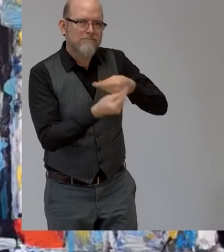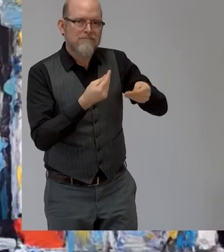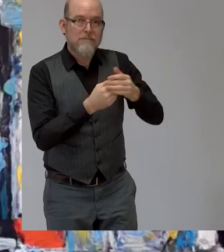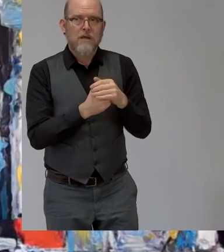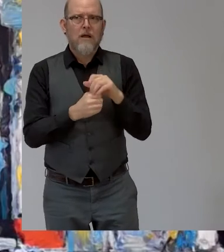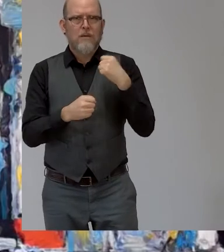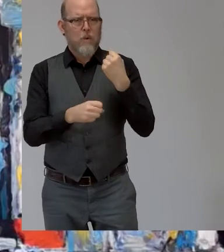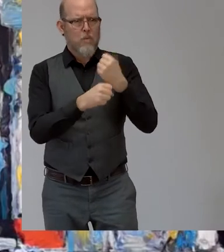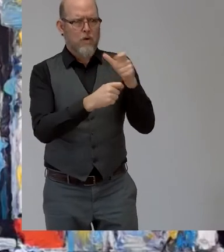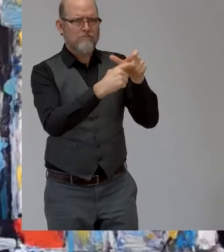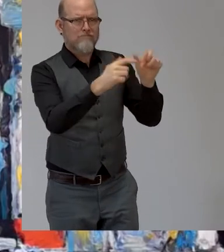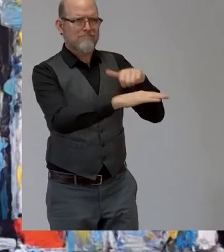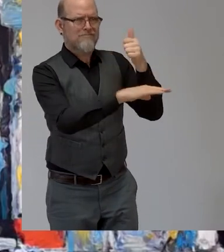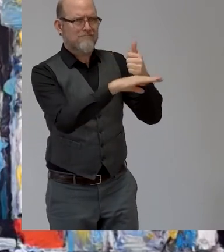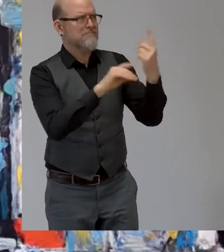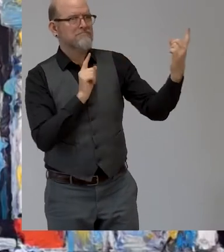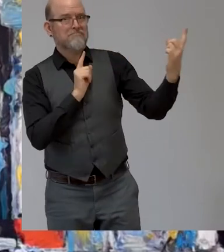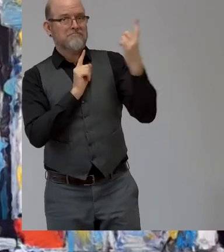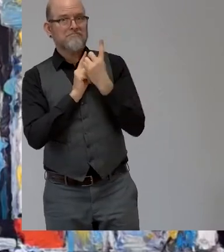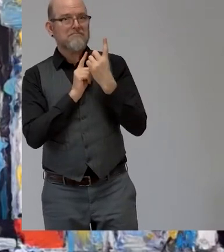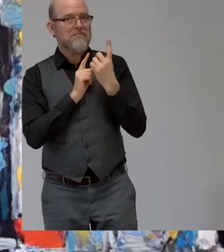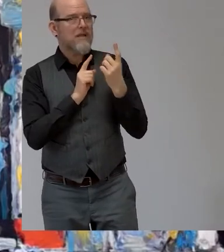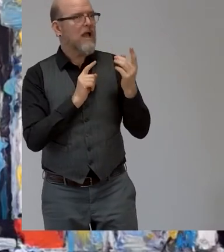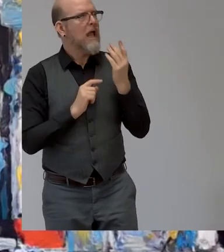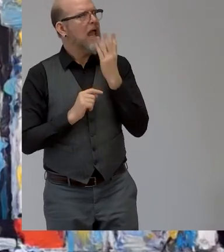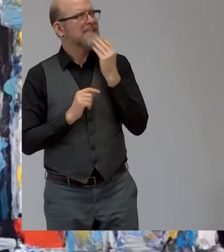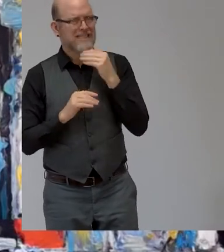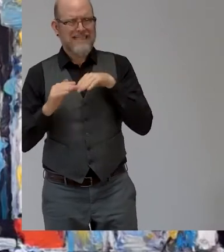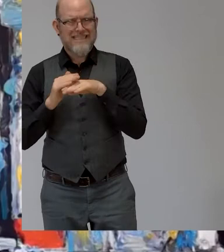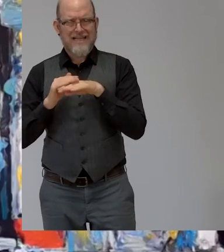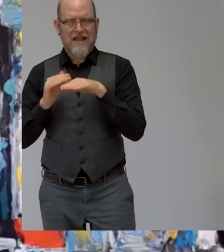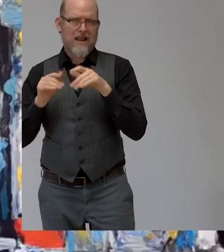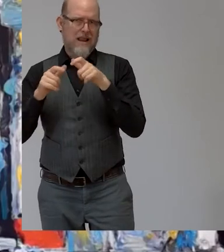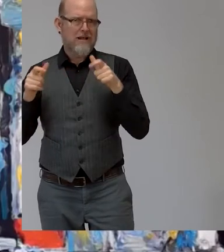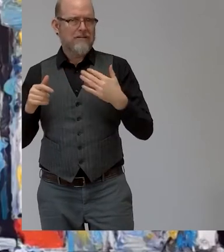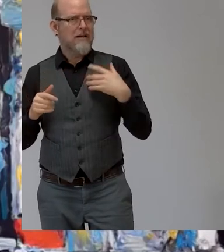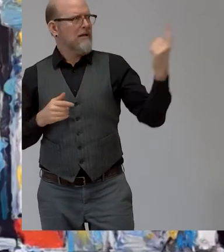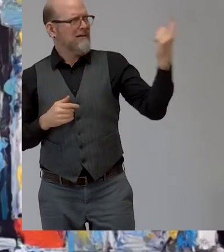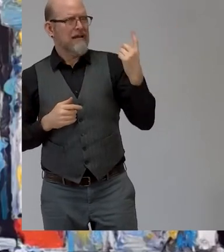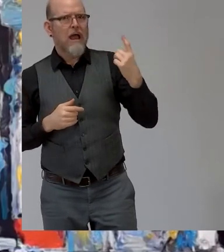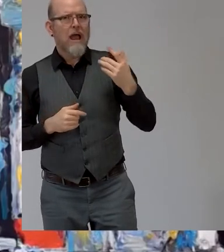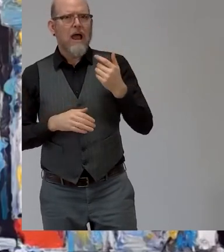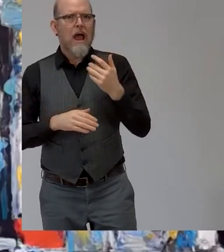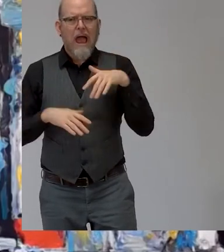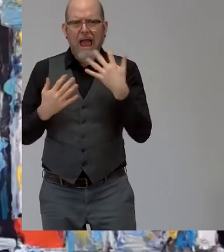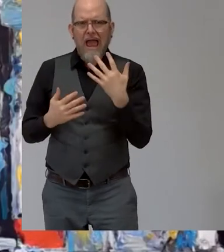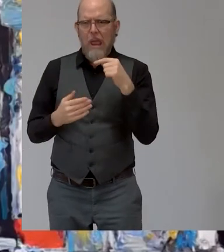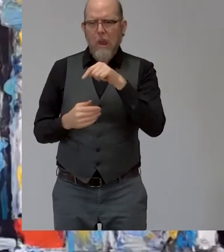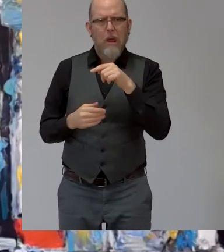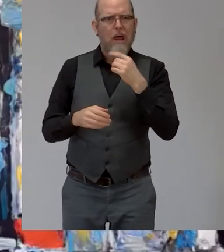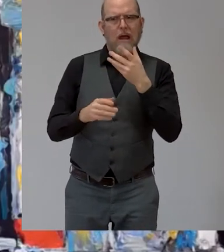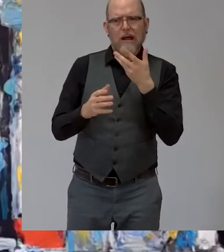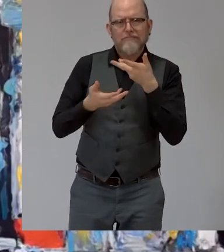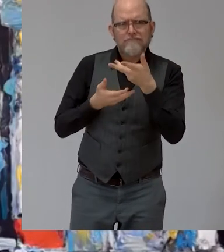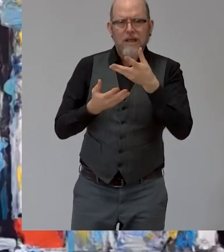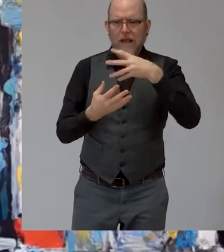uh many times and wanted uh guidance on uh how to explain to managers how to talk and what to